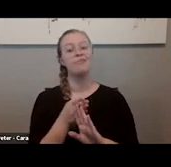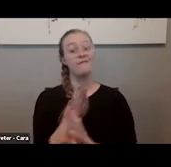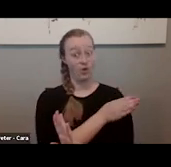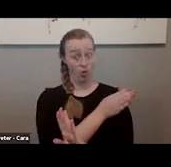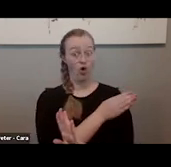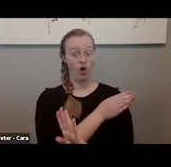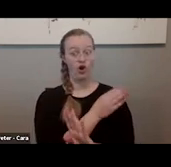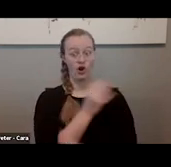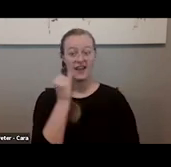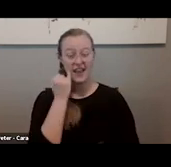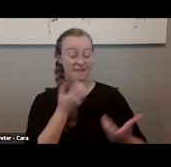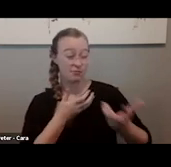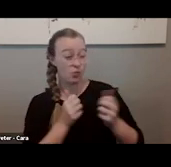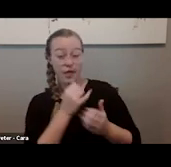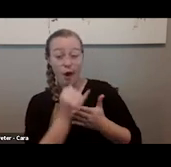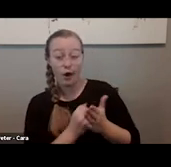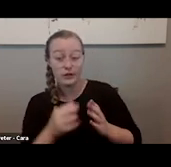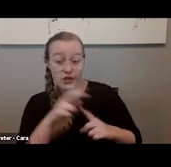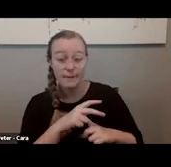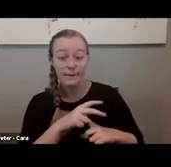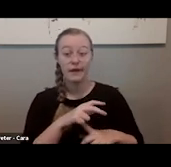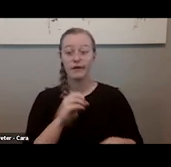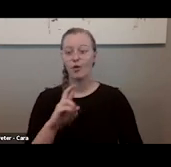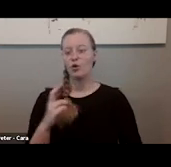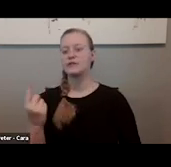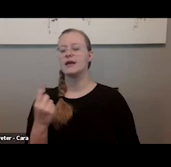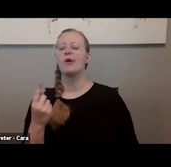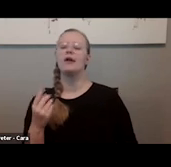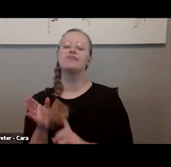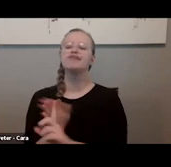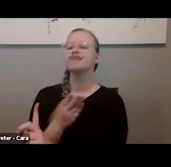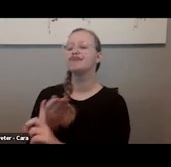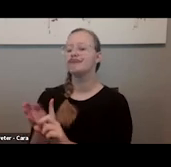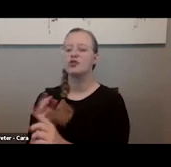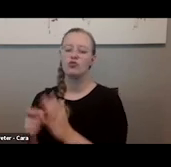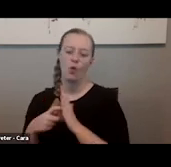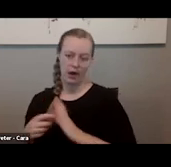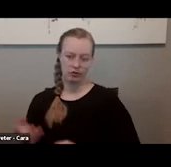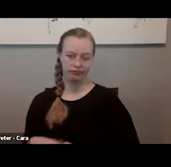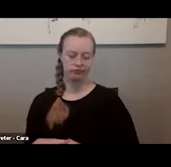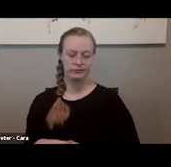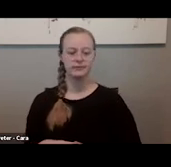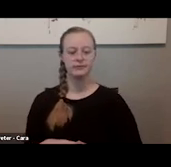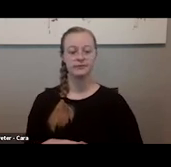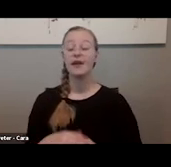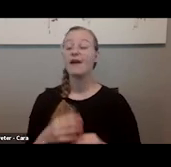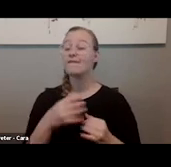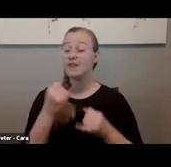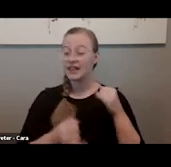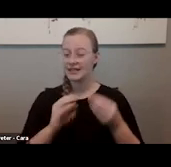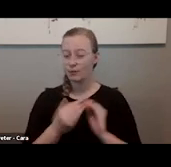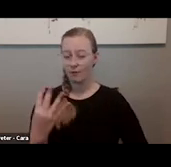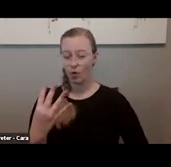If you're talking to an arts champion or someone who needs to be convinced to be an arts champion. And then finally, we have